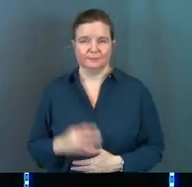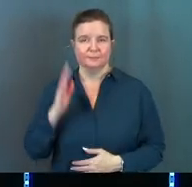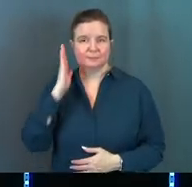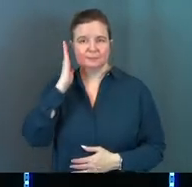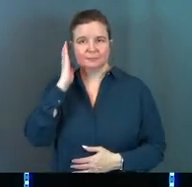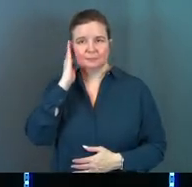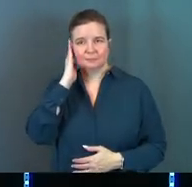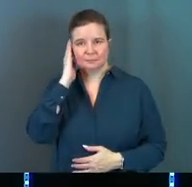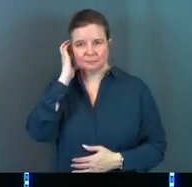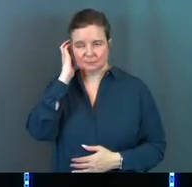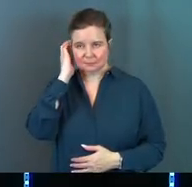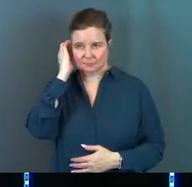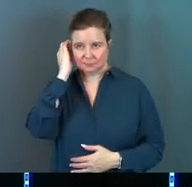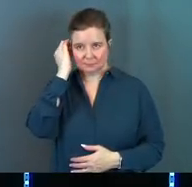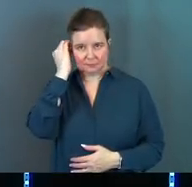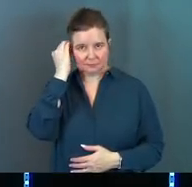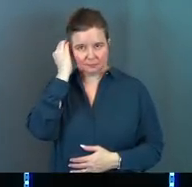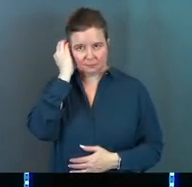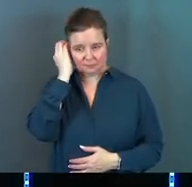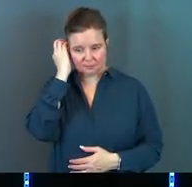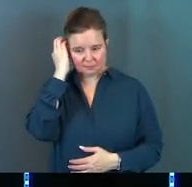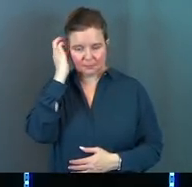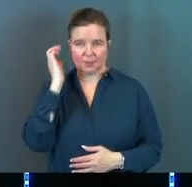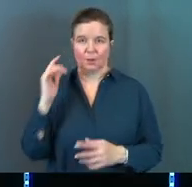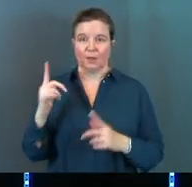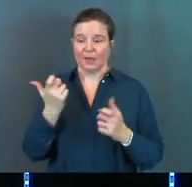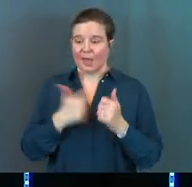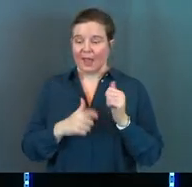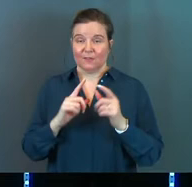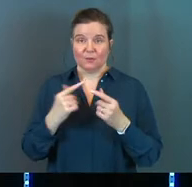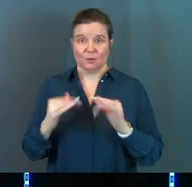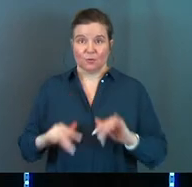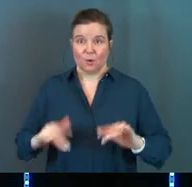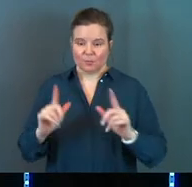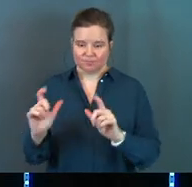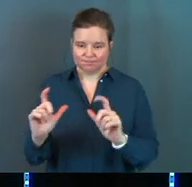We took a picture of every single move he made.